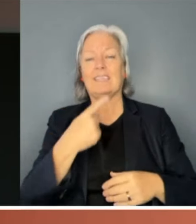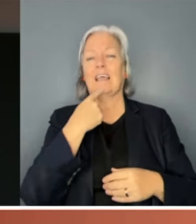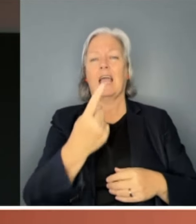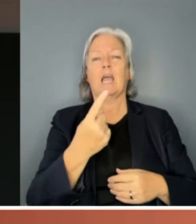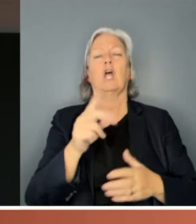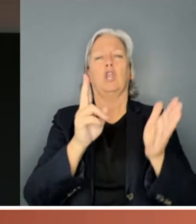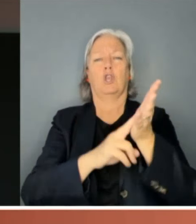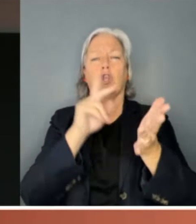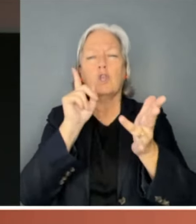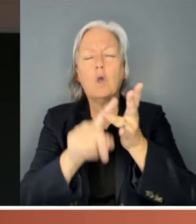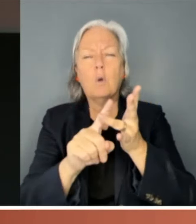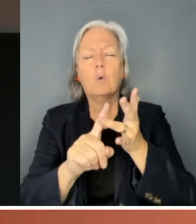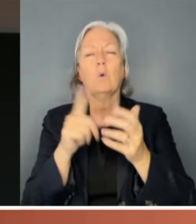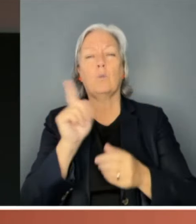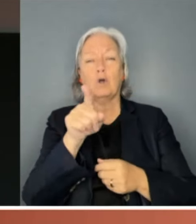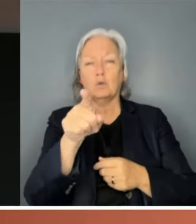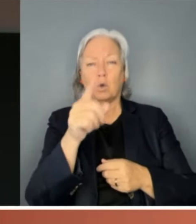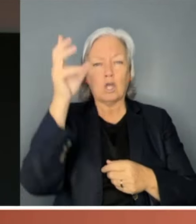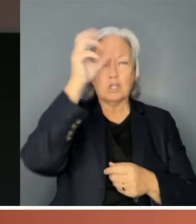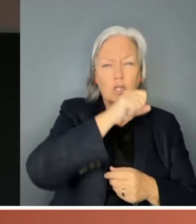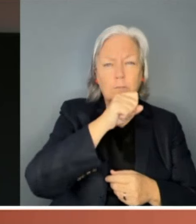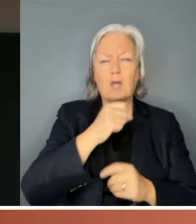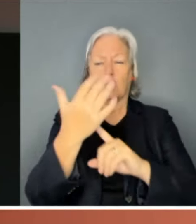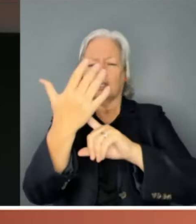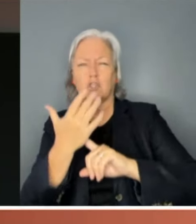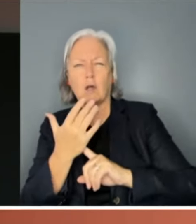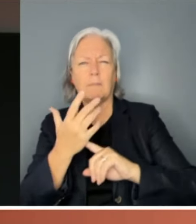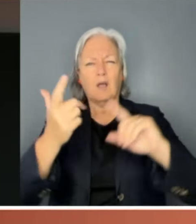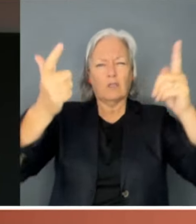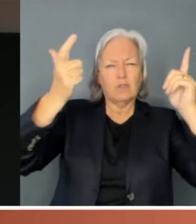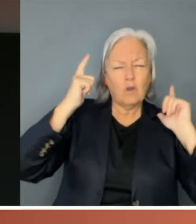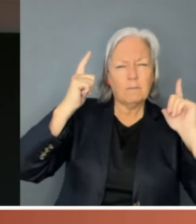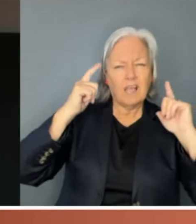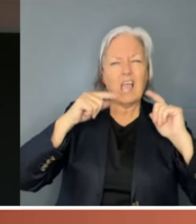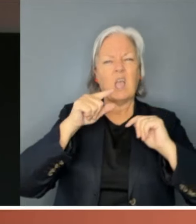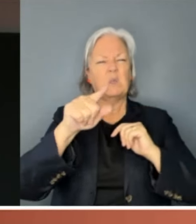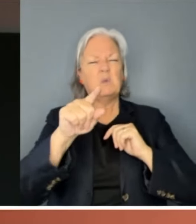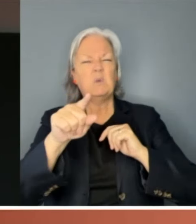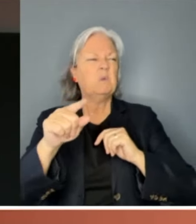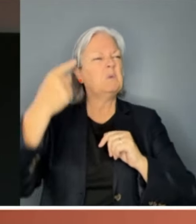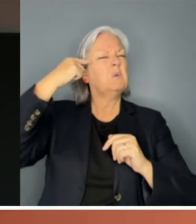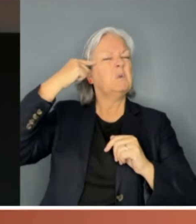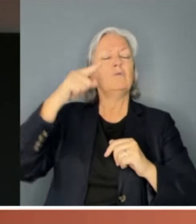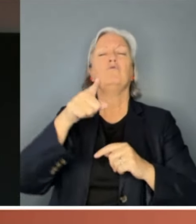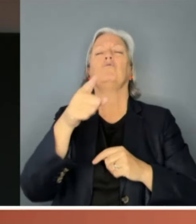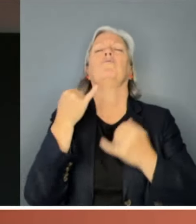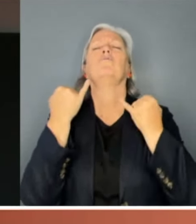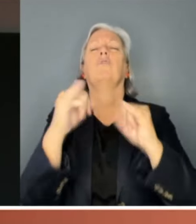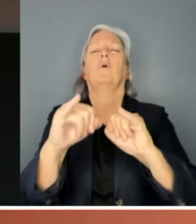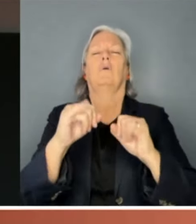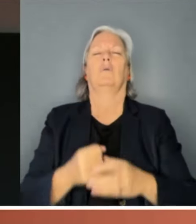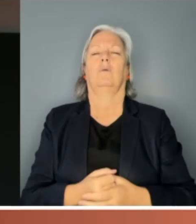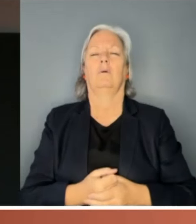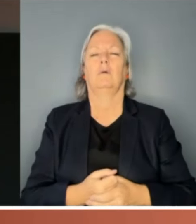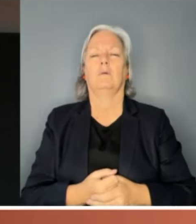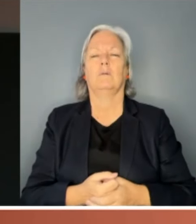your assumptions of dominance, authority and divine righteousness are wrong. In